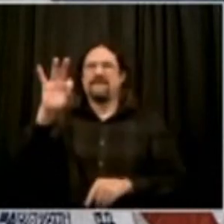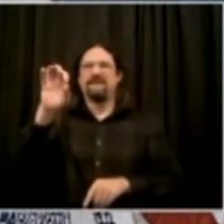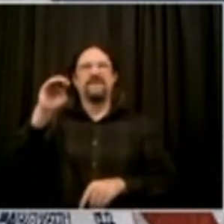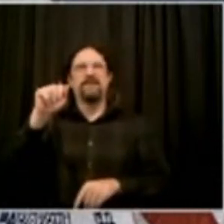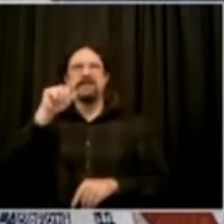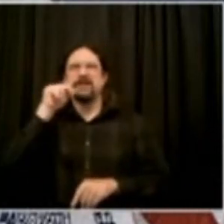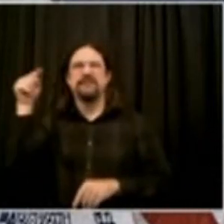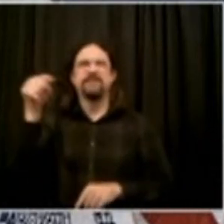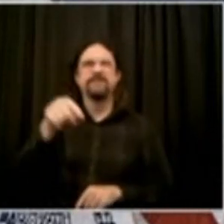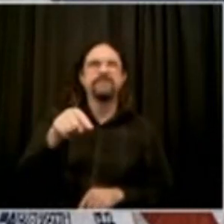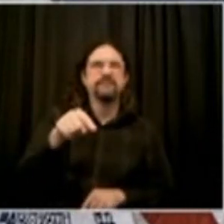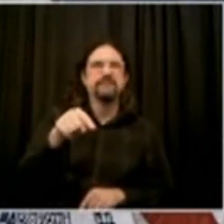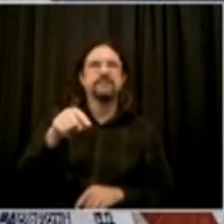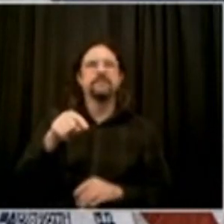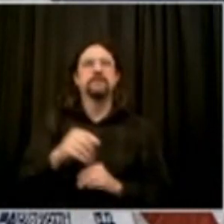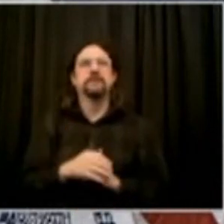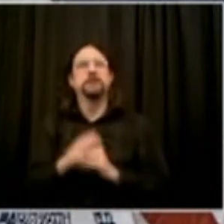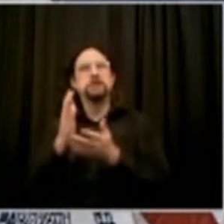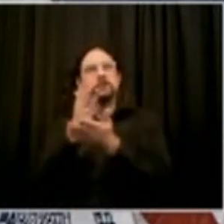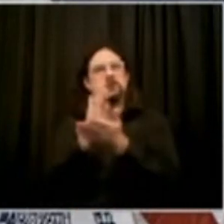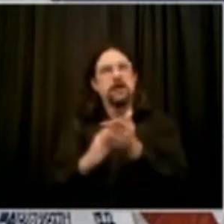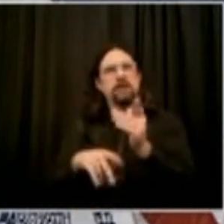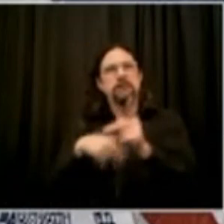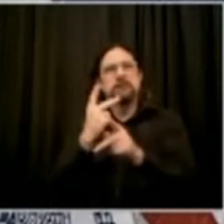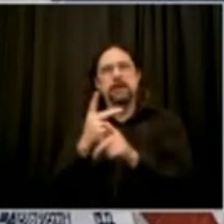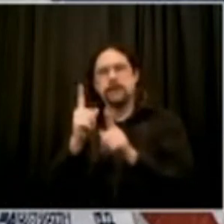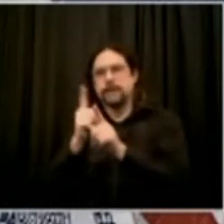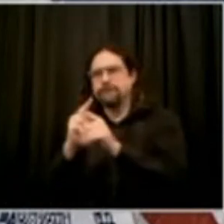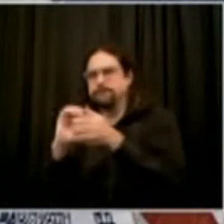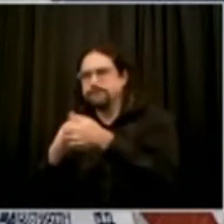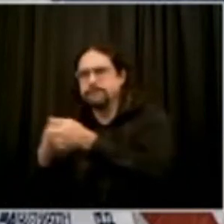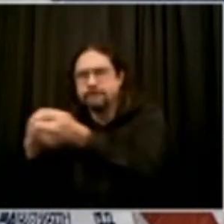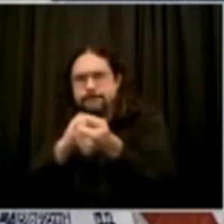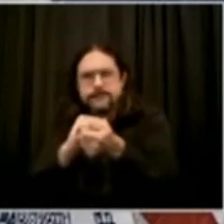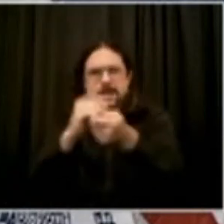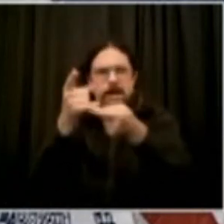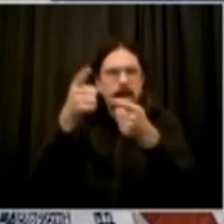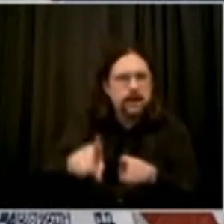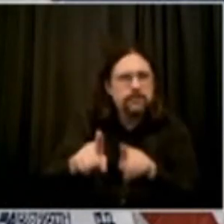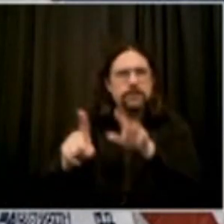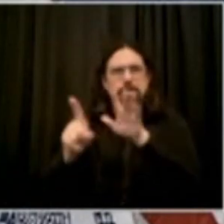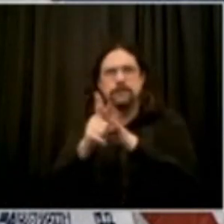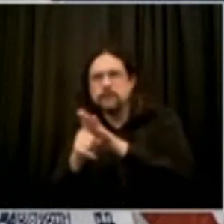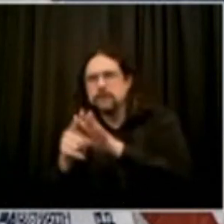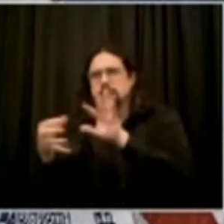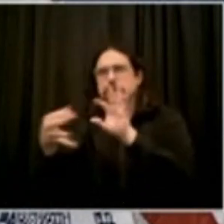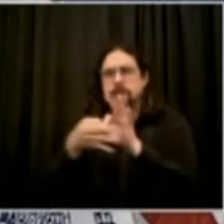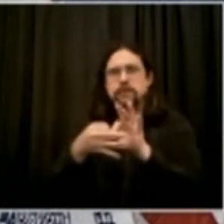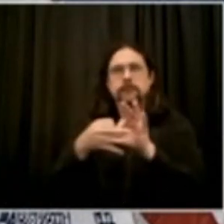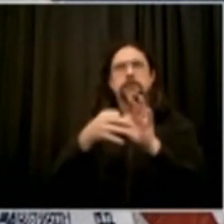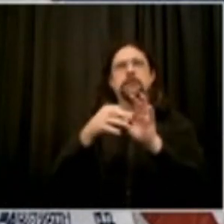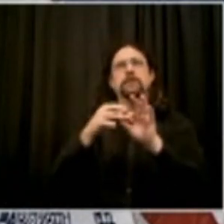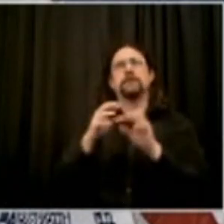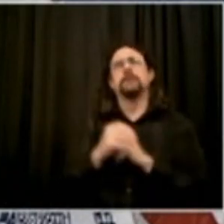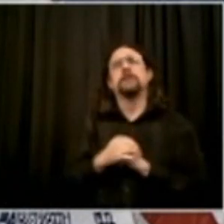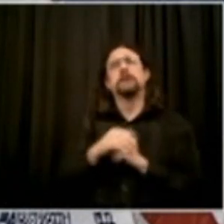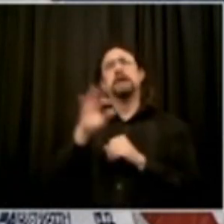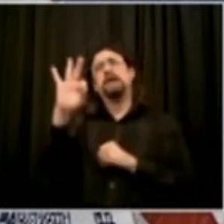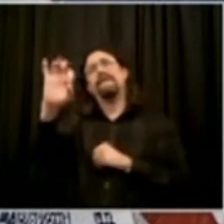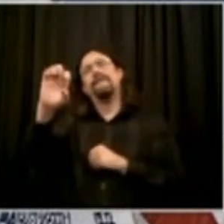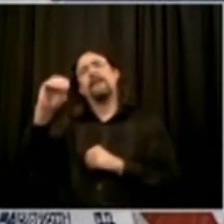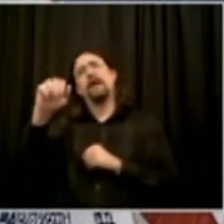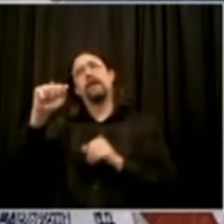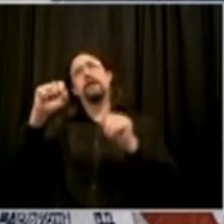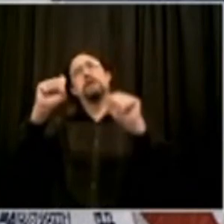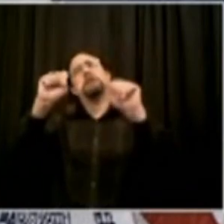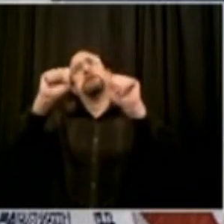We need FEMA funding to cover the very real costs of this cleanup. Now, today, we will have over 1,000 city,